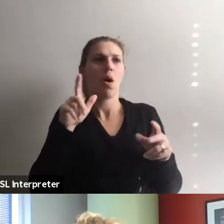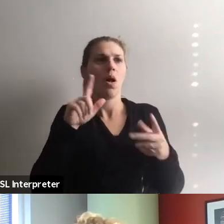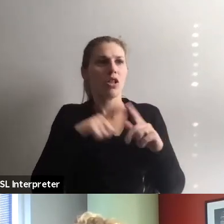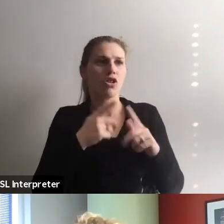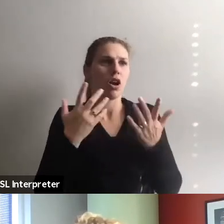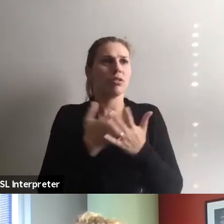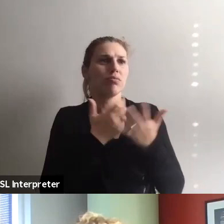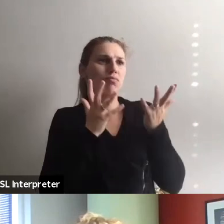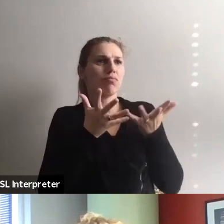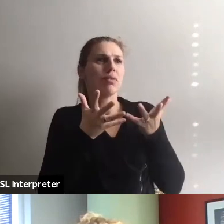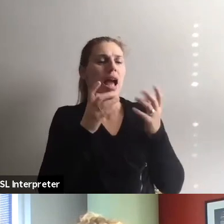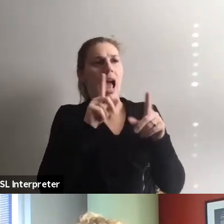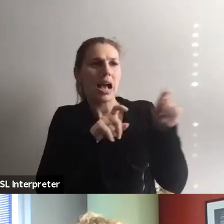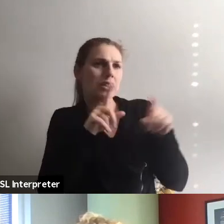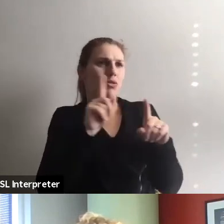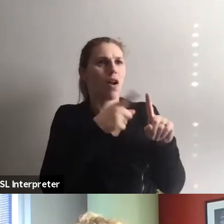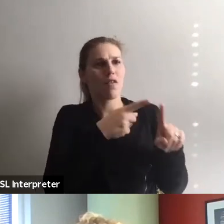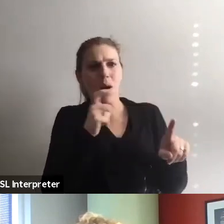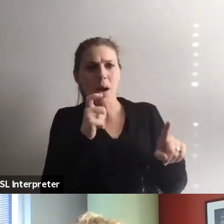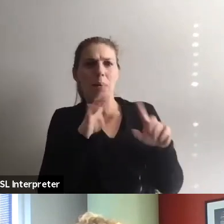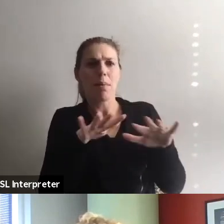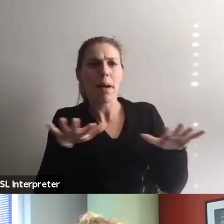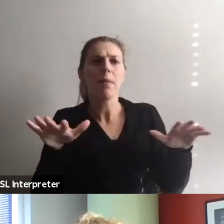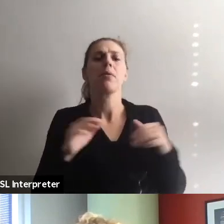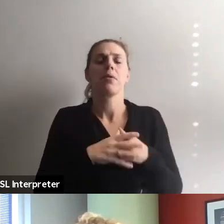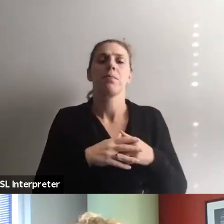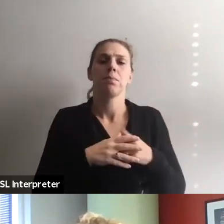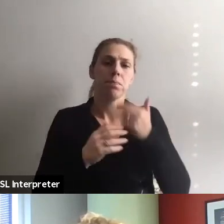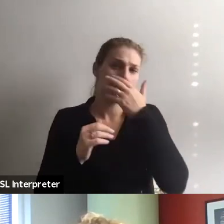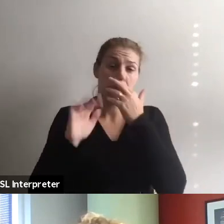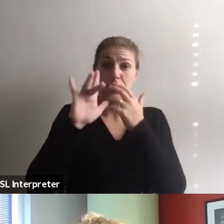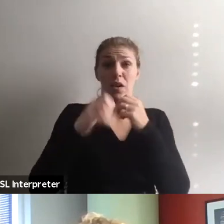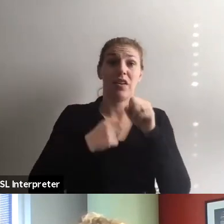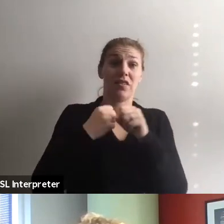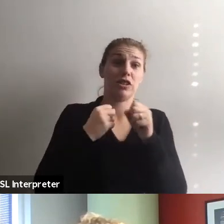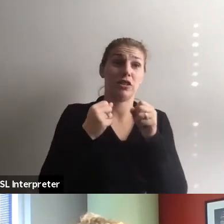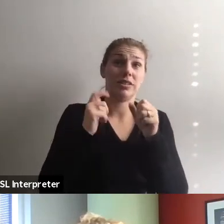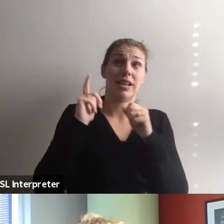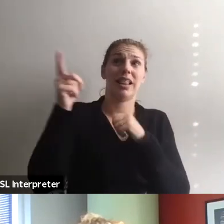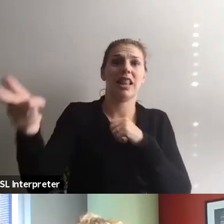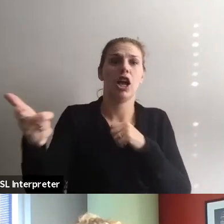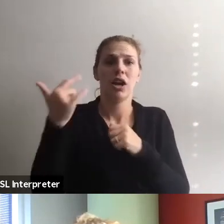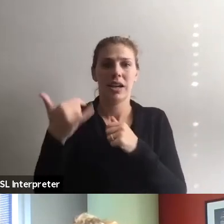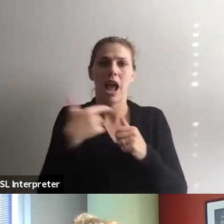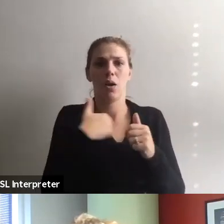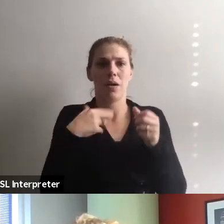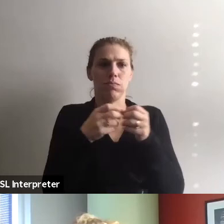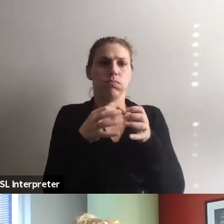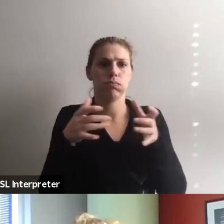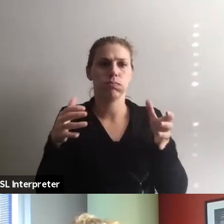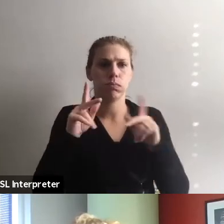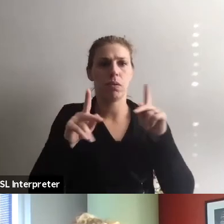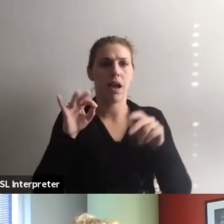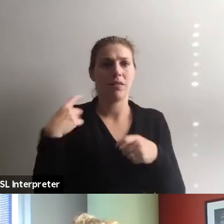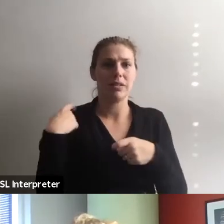talking to them and asking where they're from. so 25 years later, now we have a growing population of the